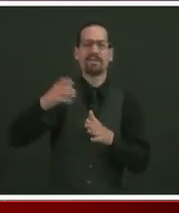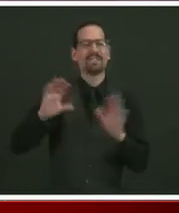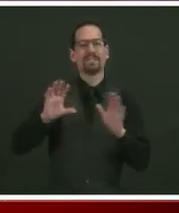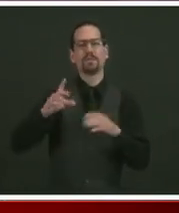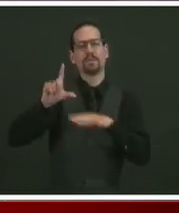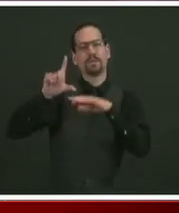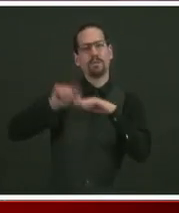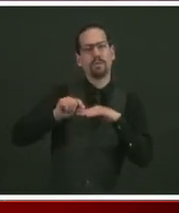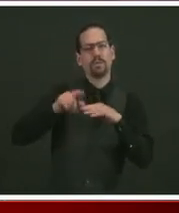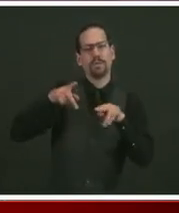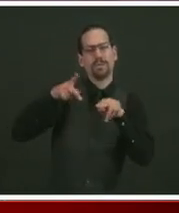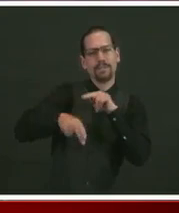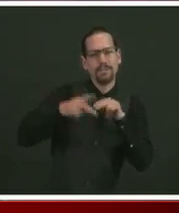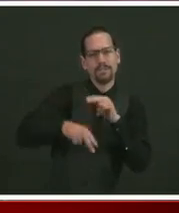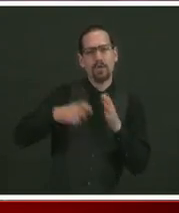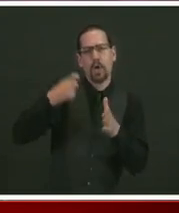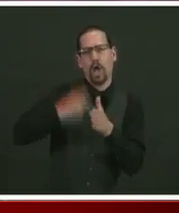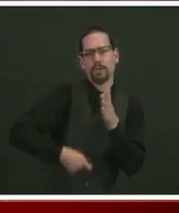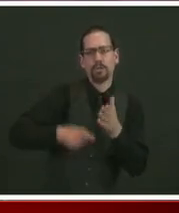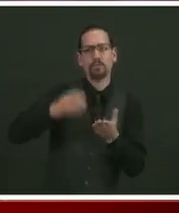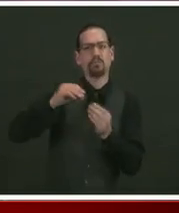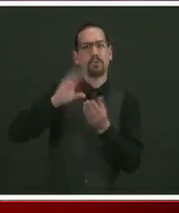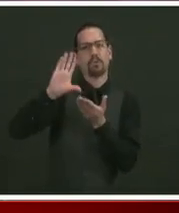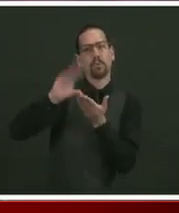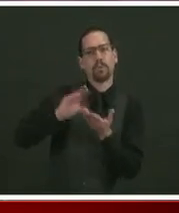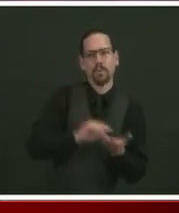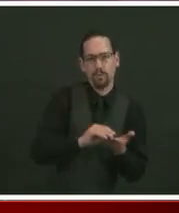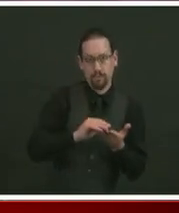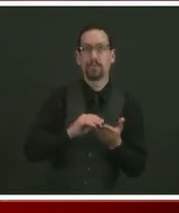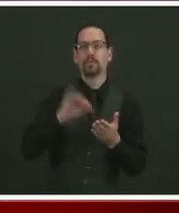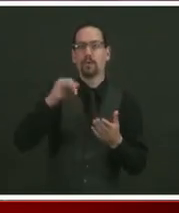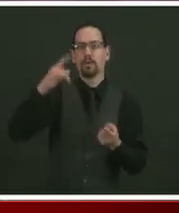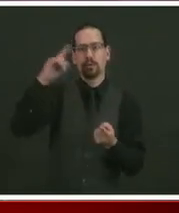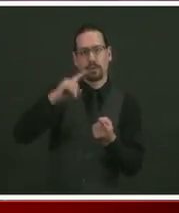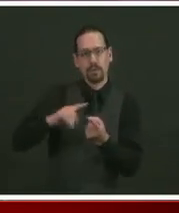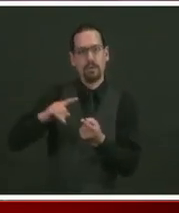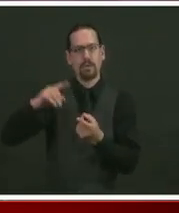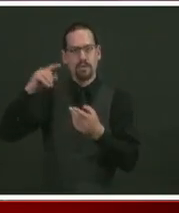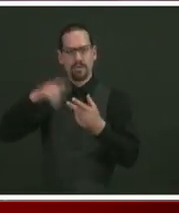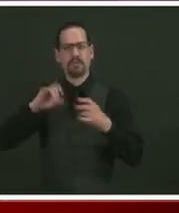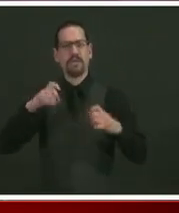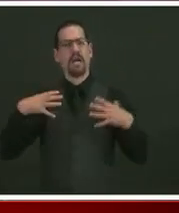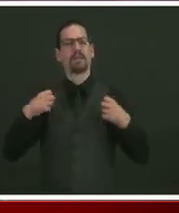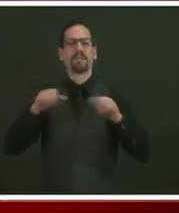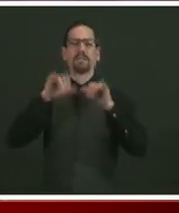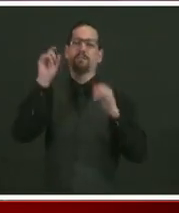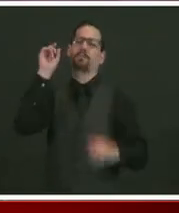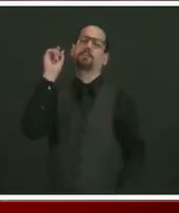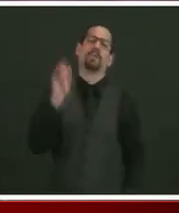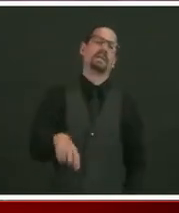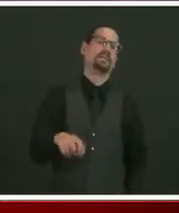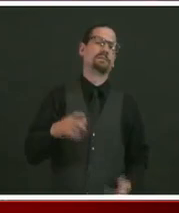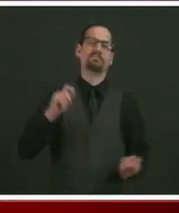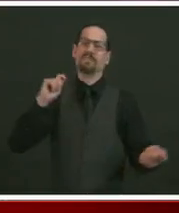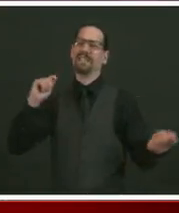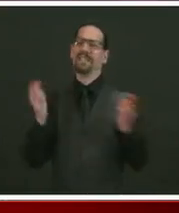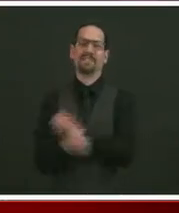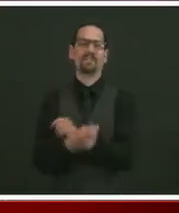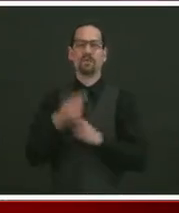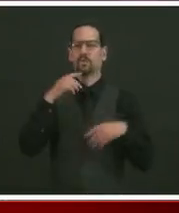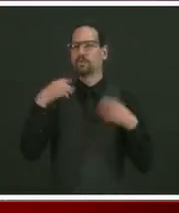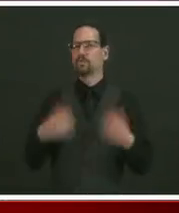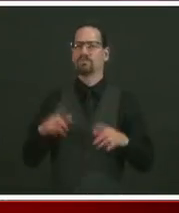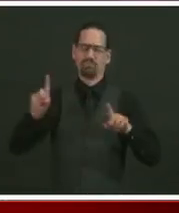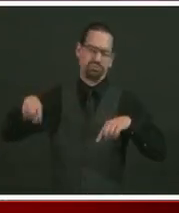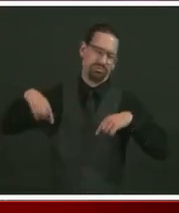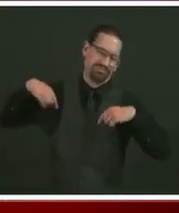we've been talking about for a long time. Let's use the occasion of this crisis to actually take action and drive